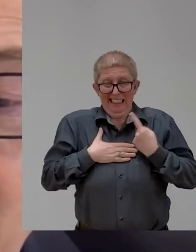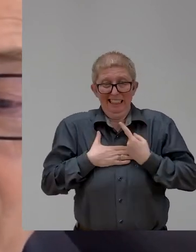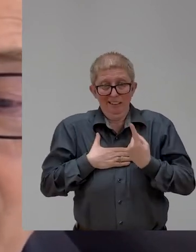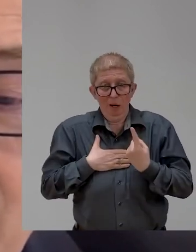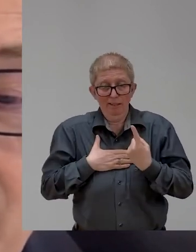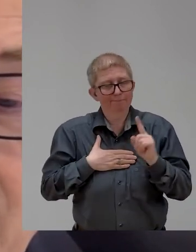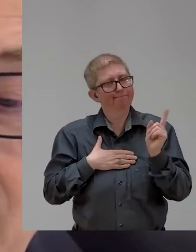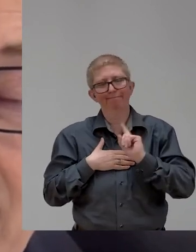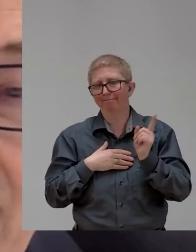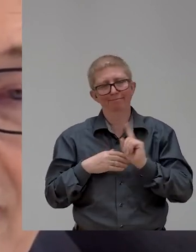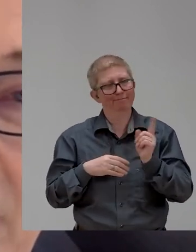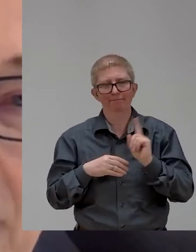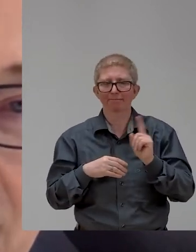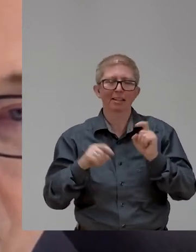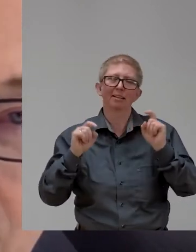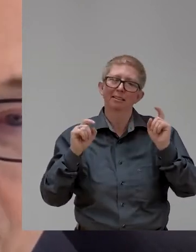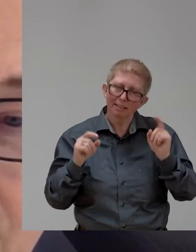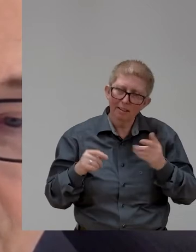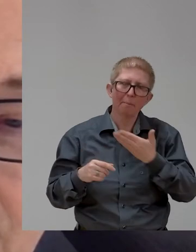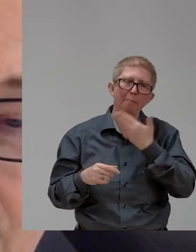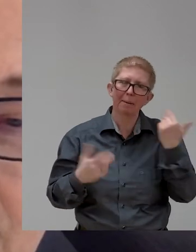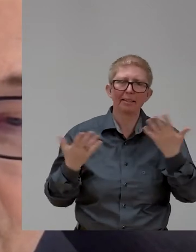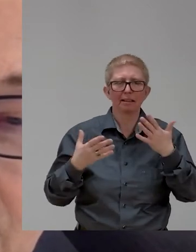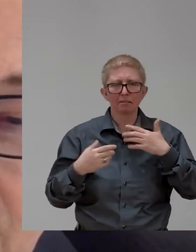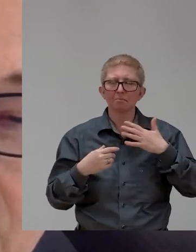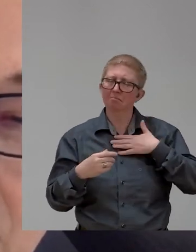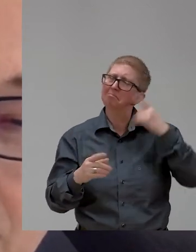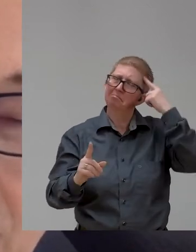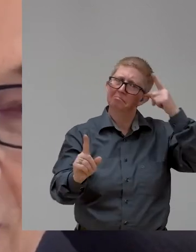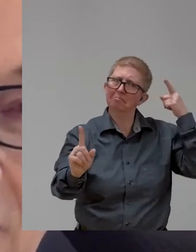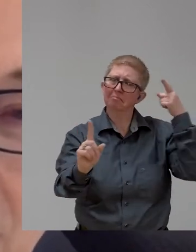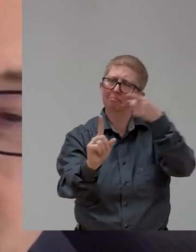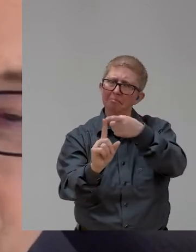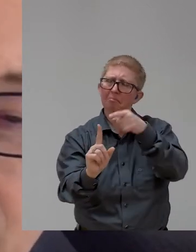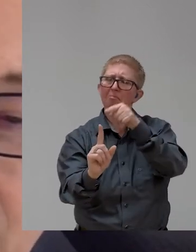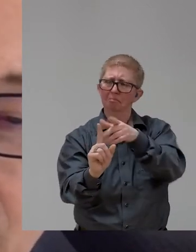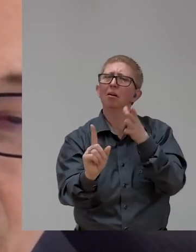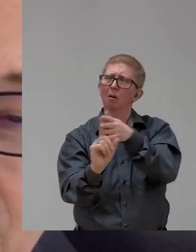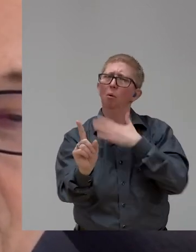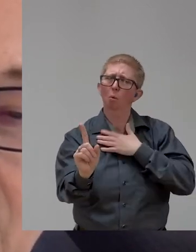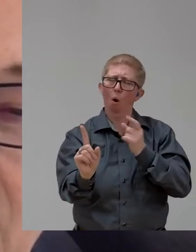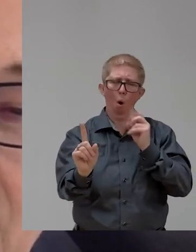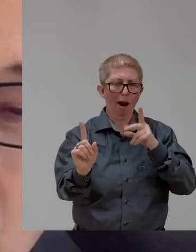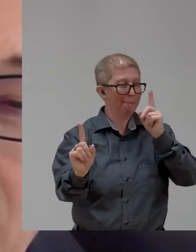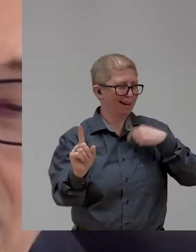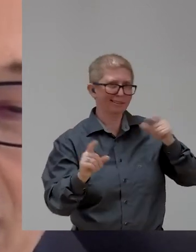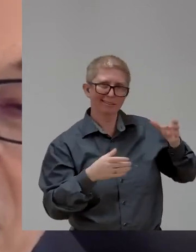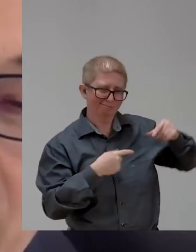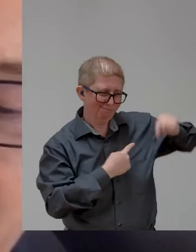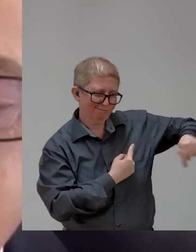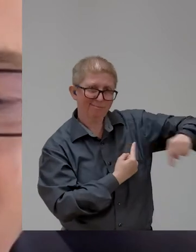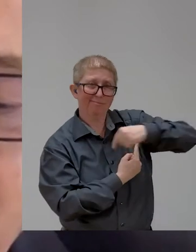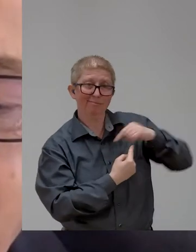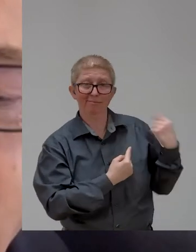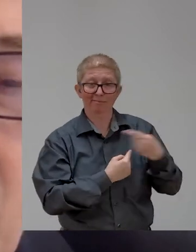but think and act in partnerships. Very important in our community. Nobody can